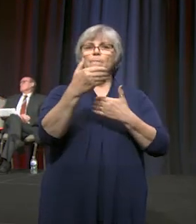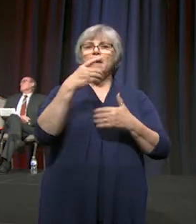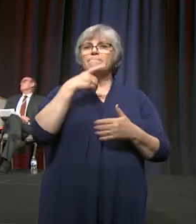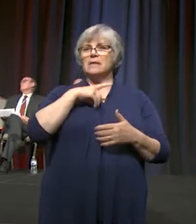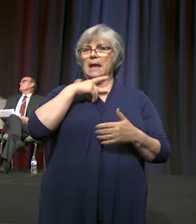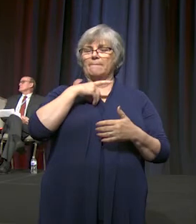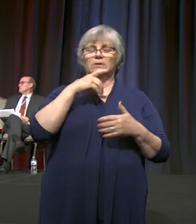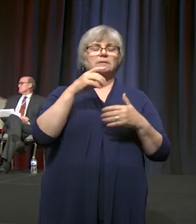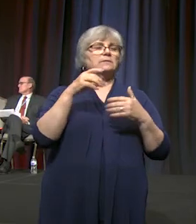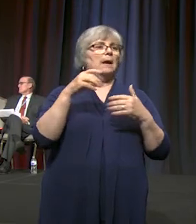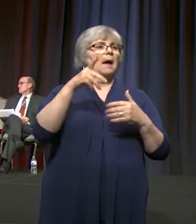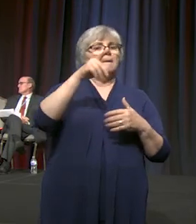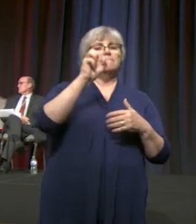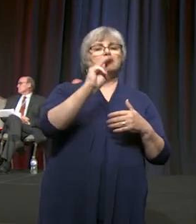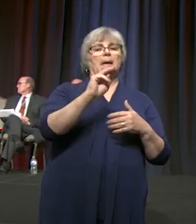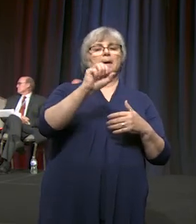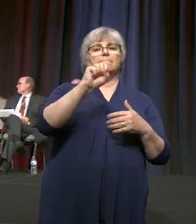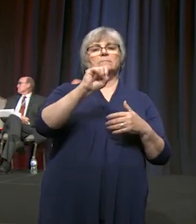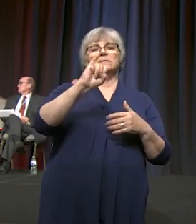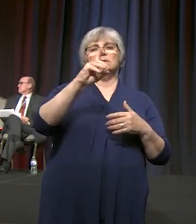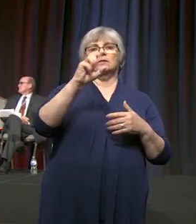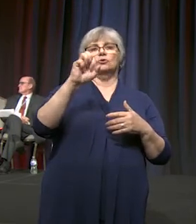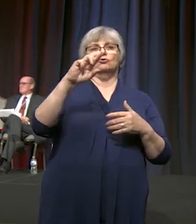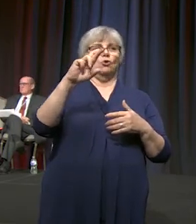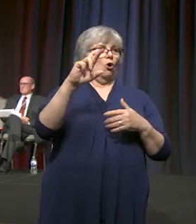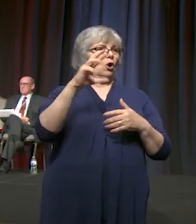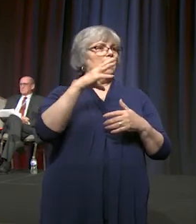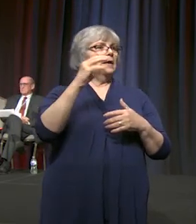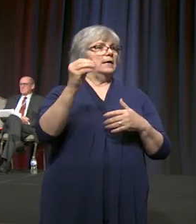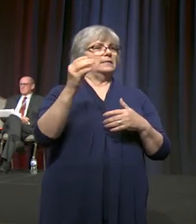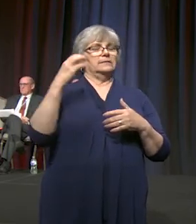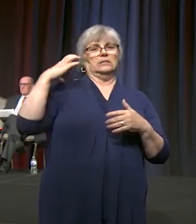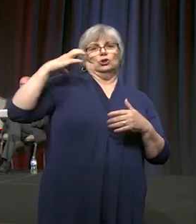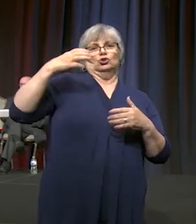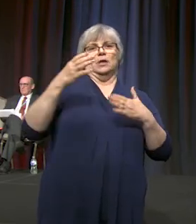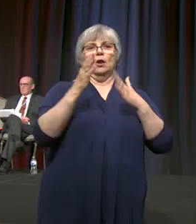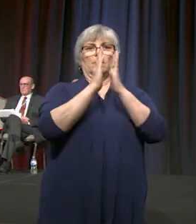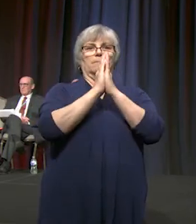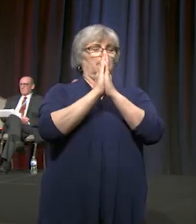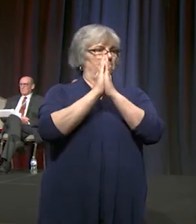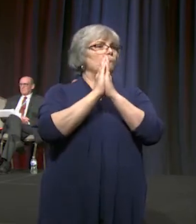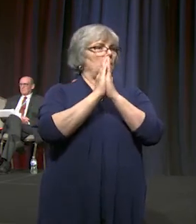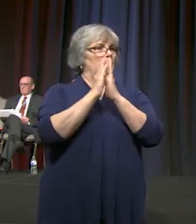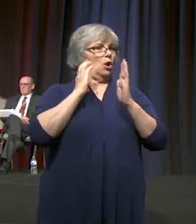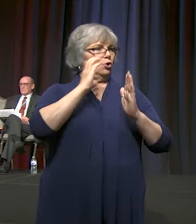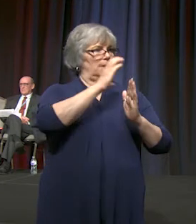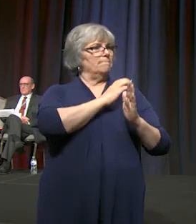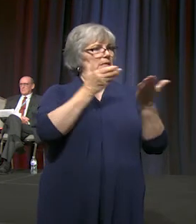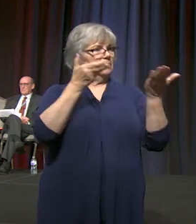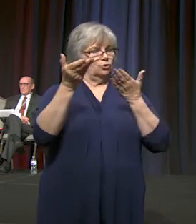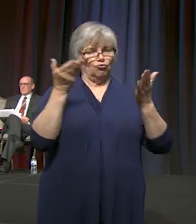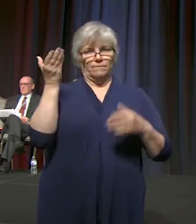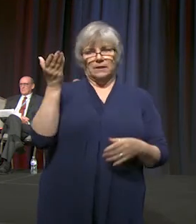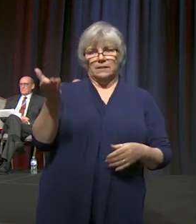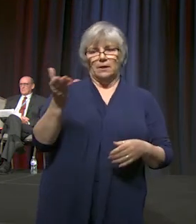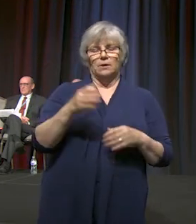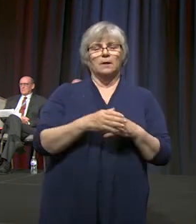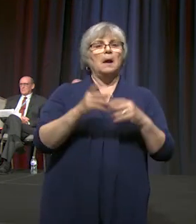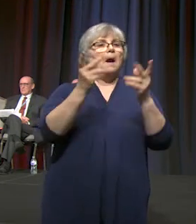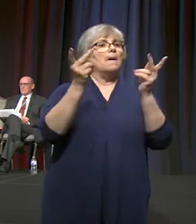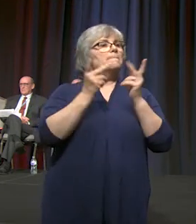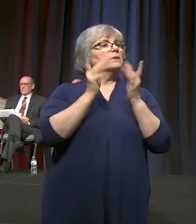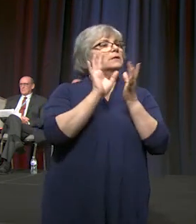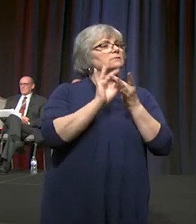Reverend Pam Siddhar is the chair of the prayer committee of the host committee who's serving there, a place for